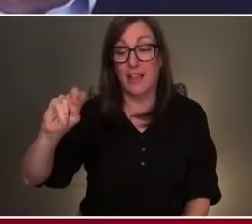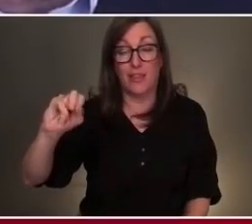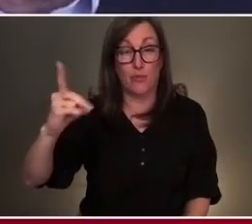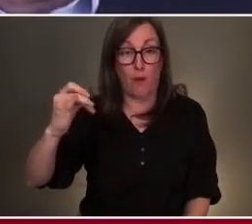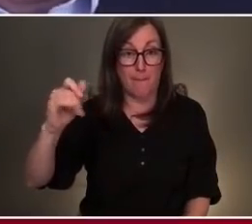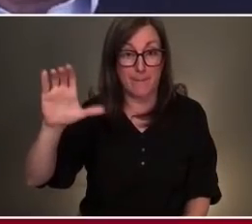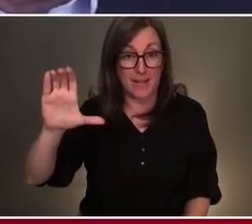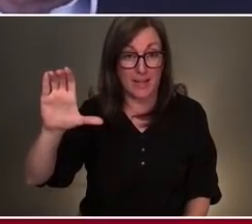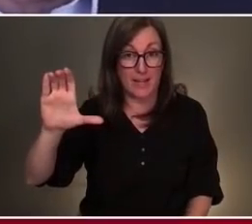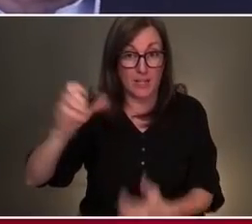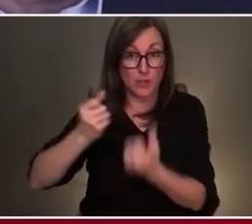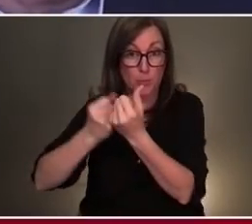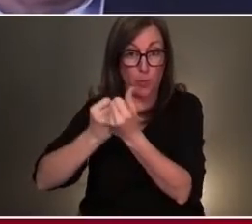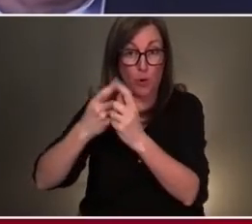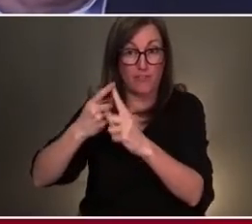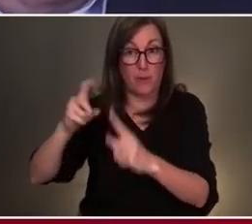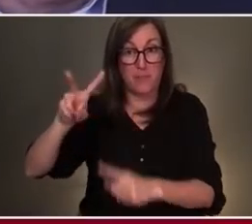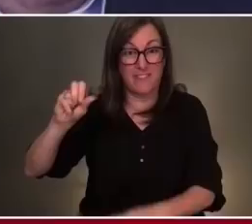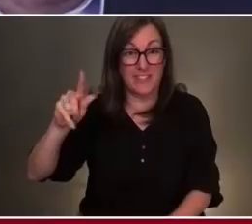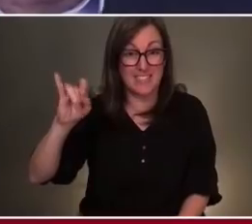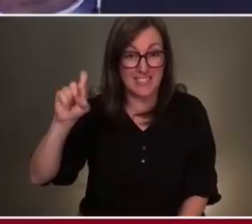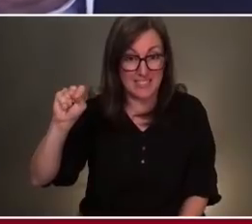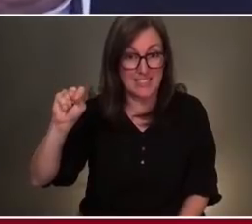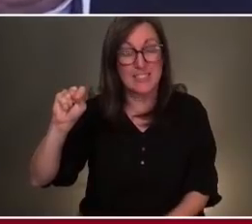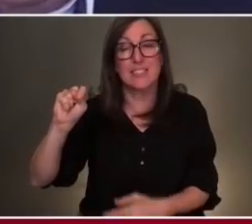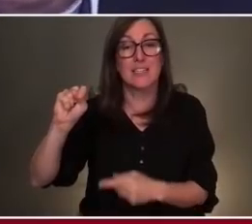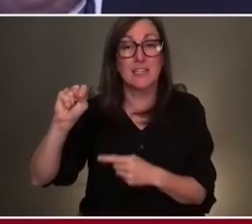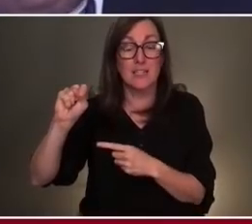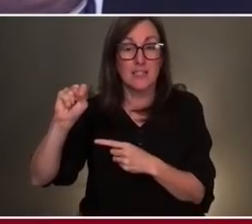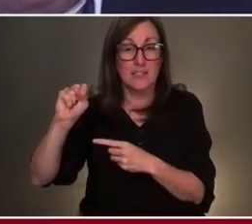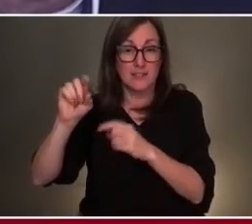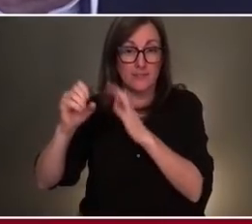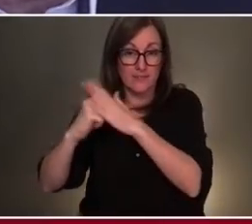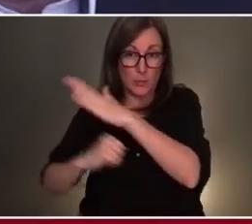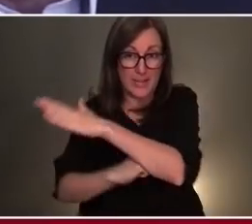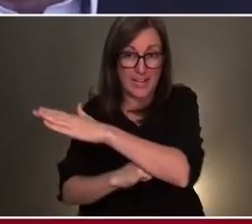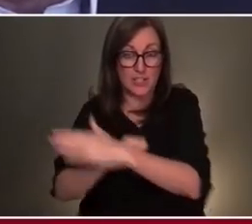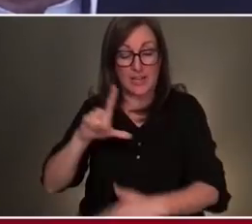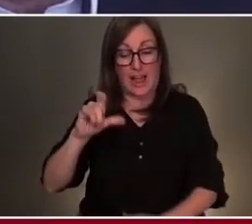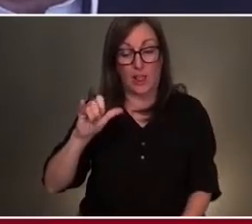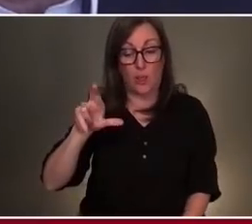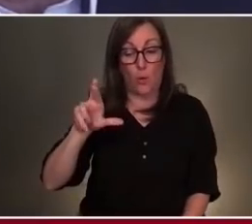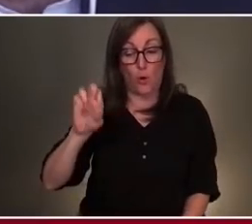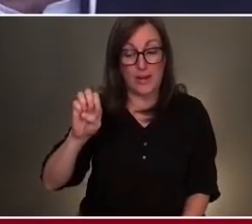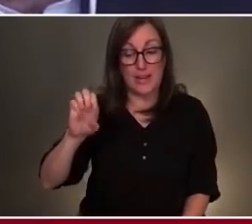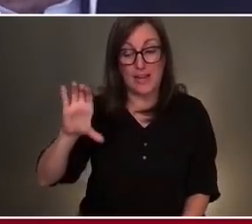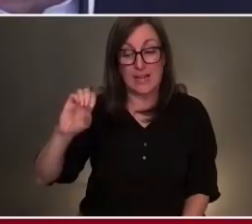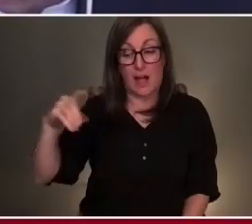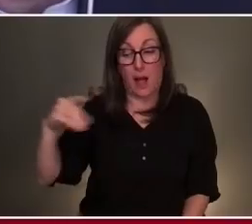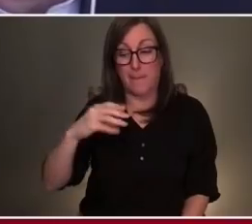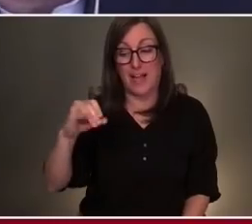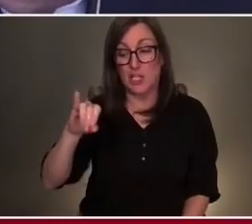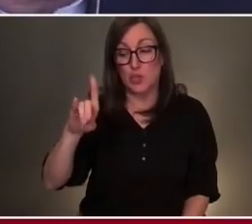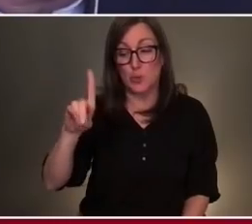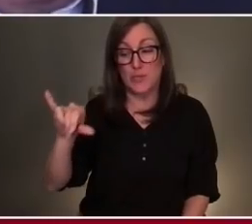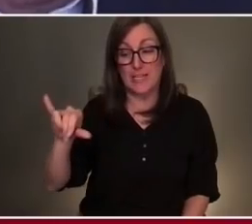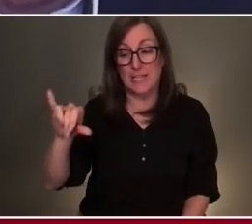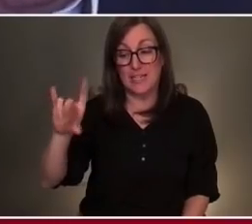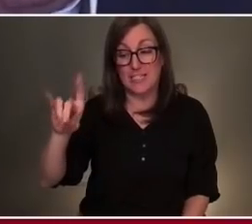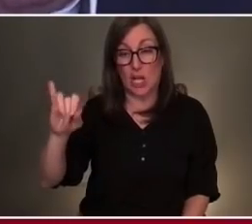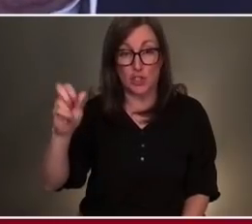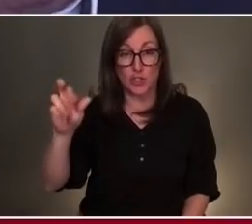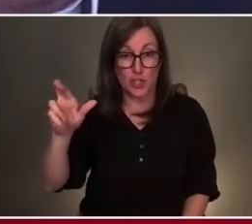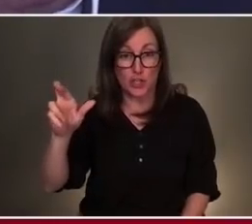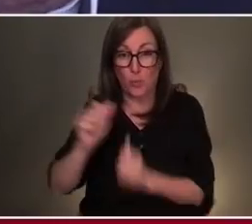Foundation and Lori Koth and Judy Dutcher, you know, we wouldn't have been able to help support that. Or